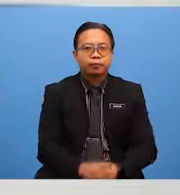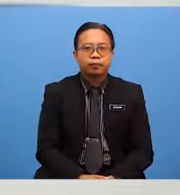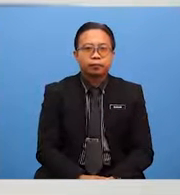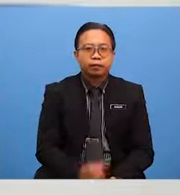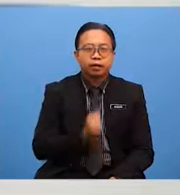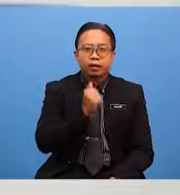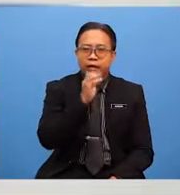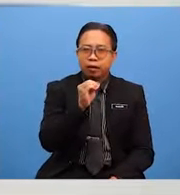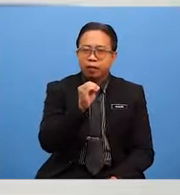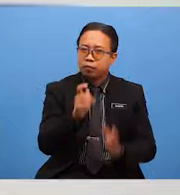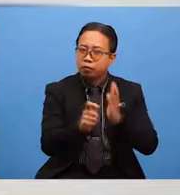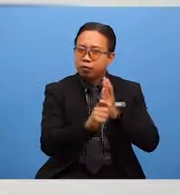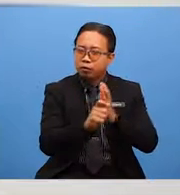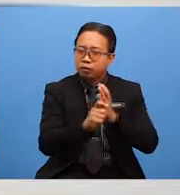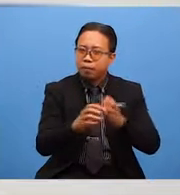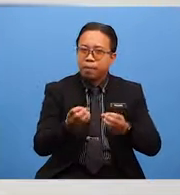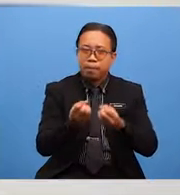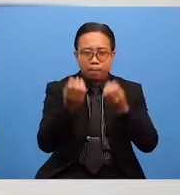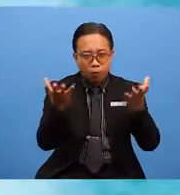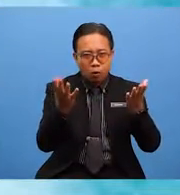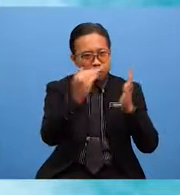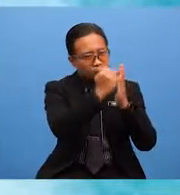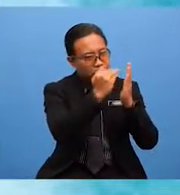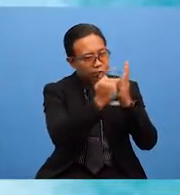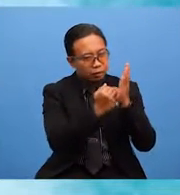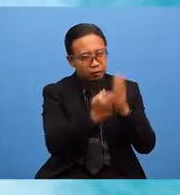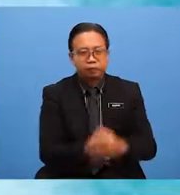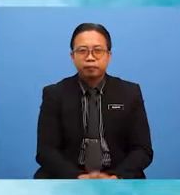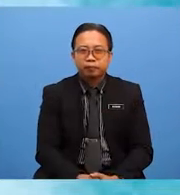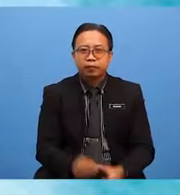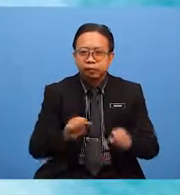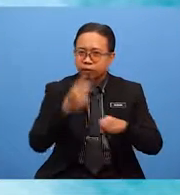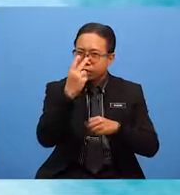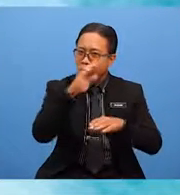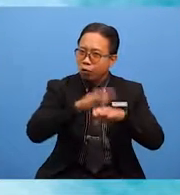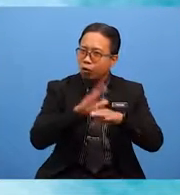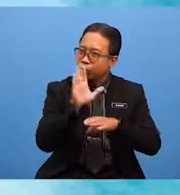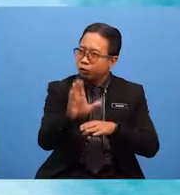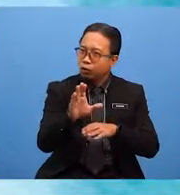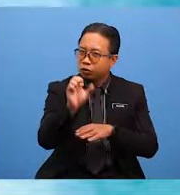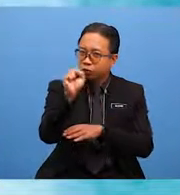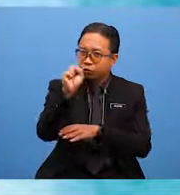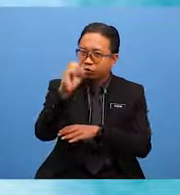I am going to add more details. You will see them on your screen.